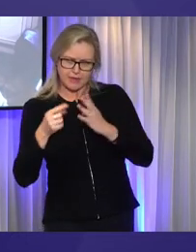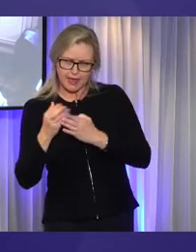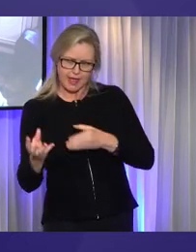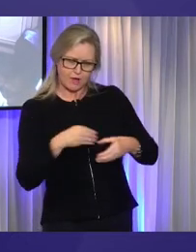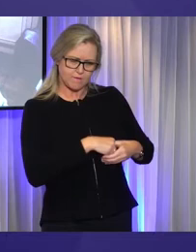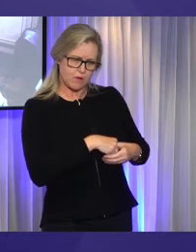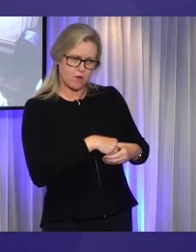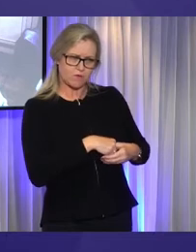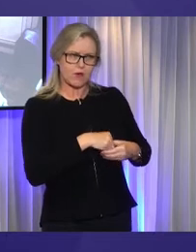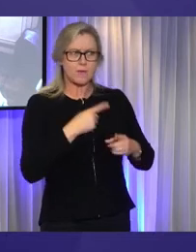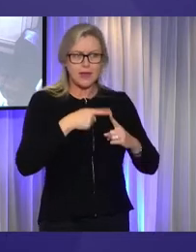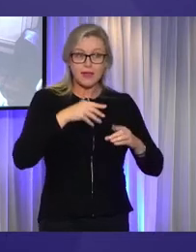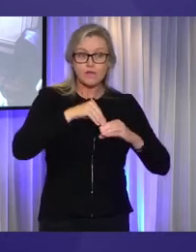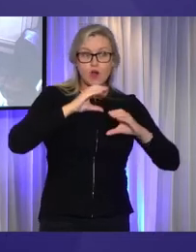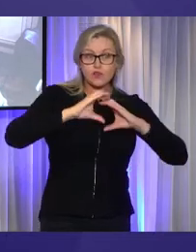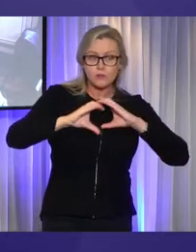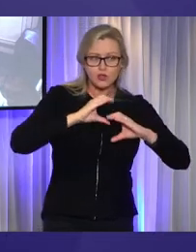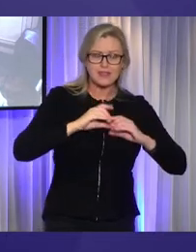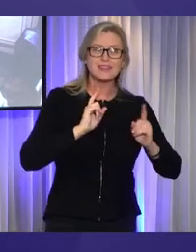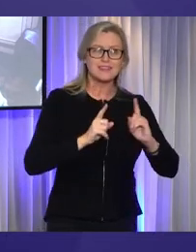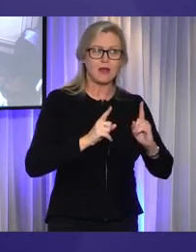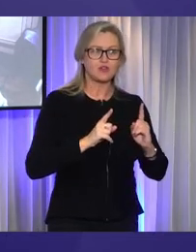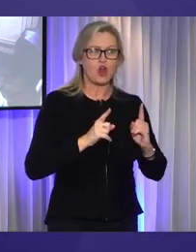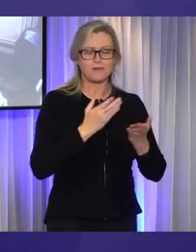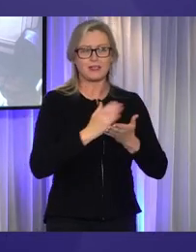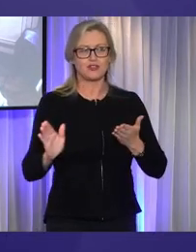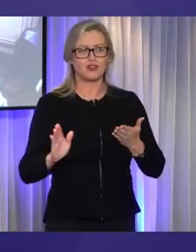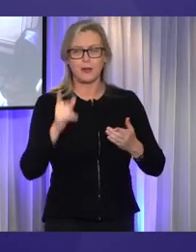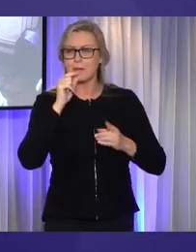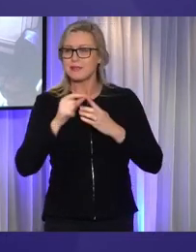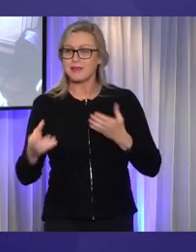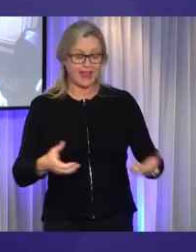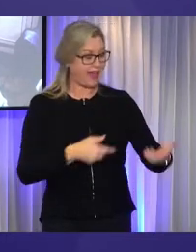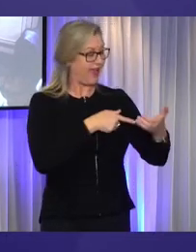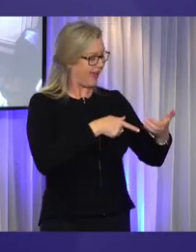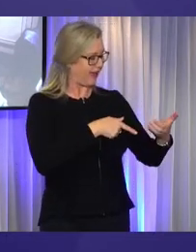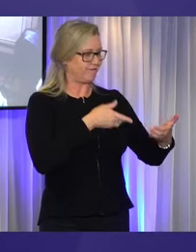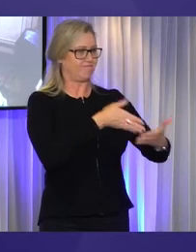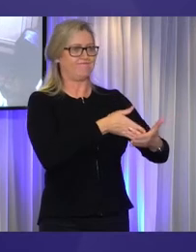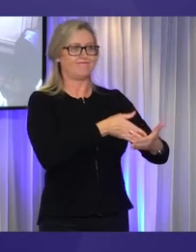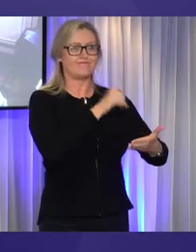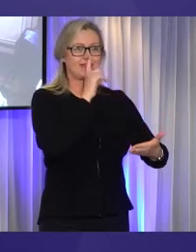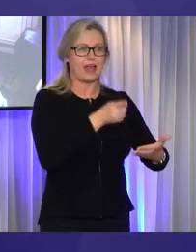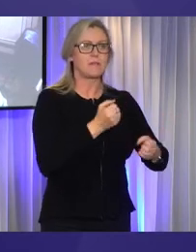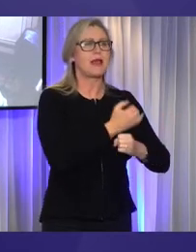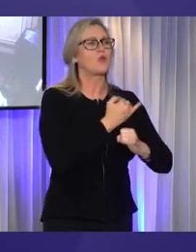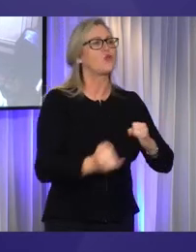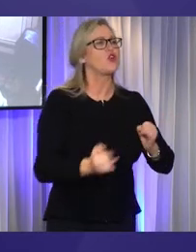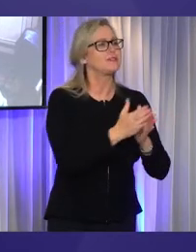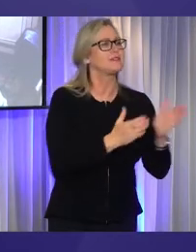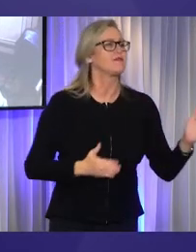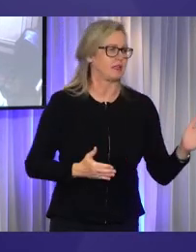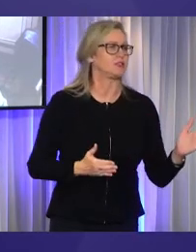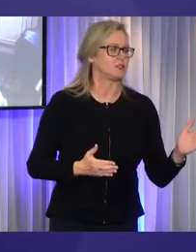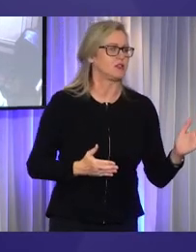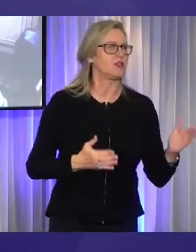communicate, it can exclude. It can exacerbate disadvantage. When